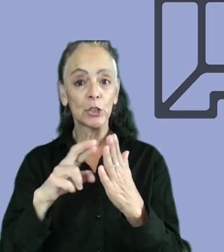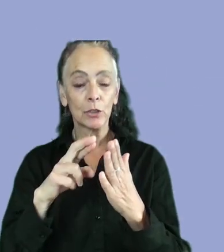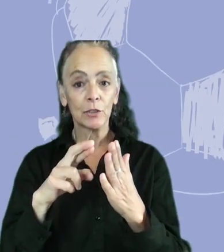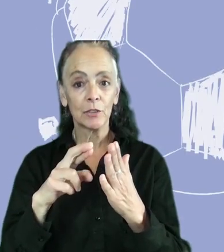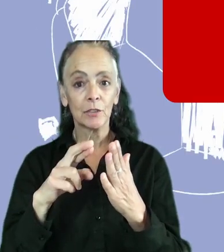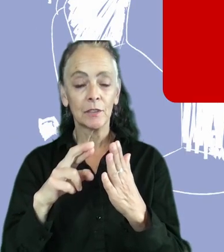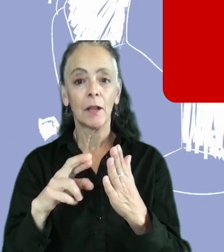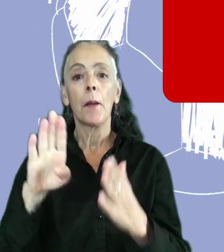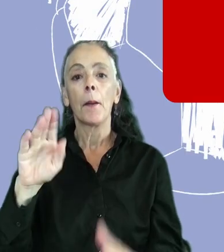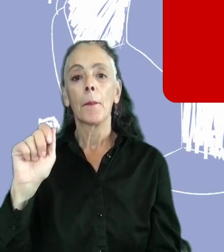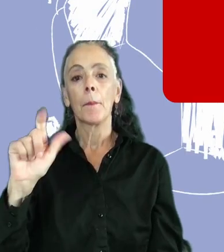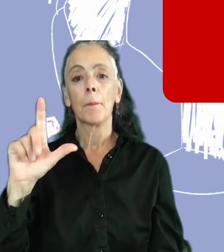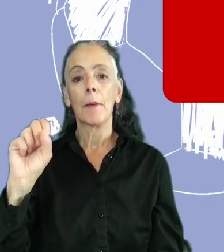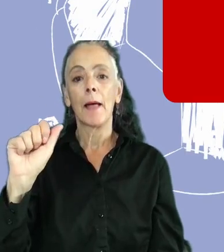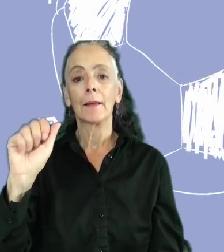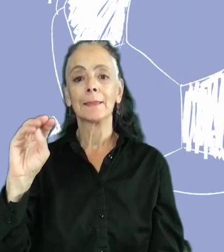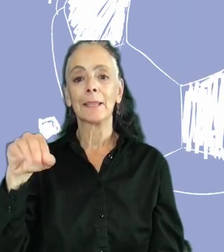balsamic